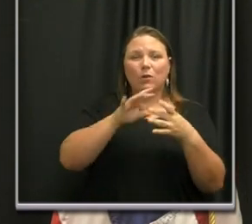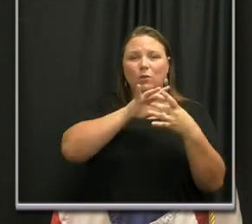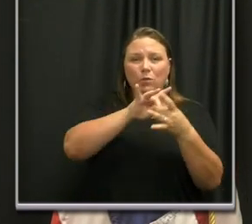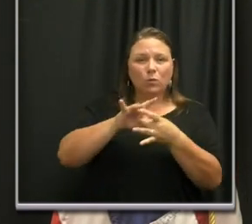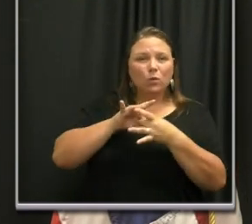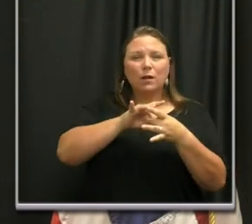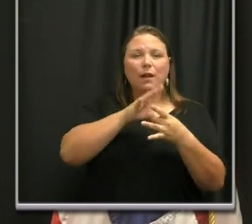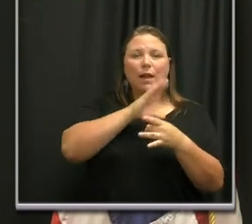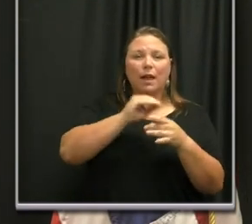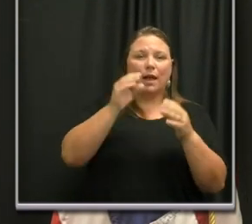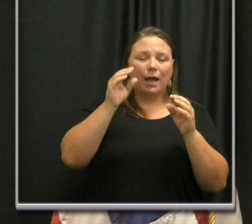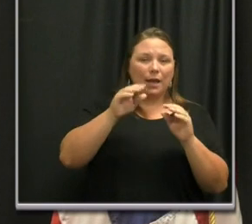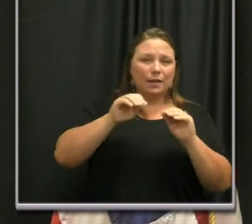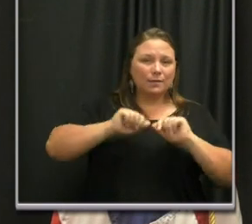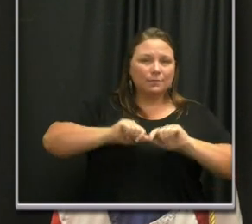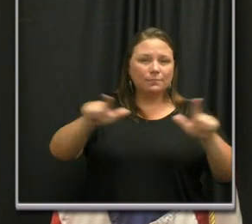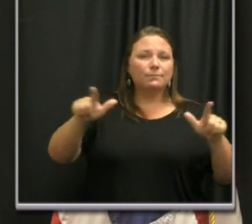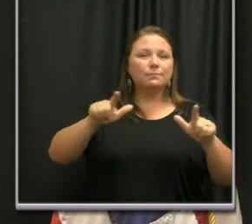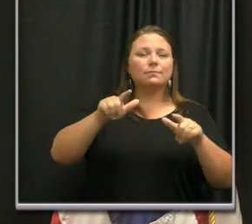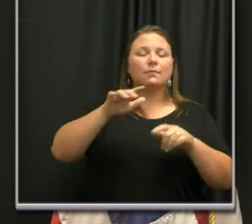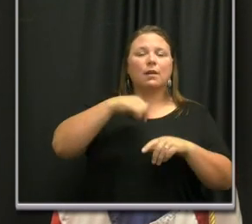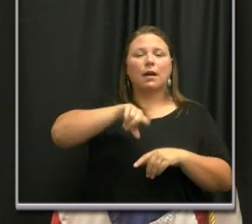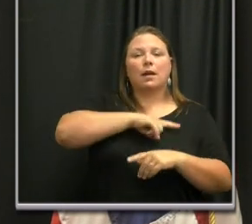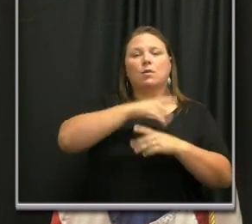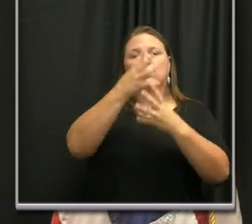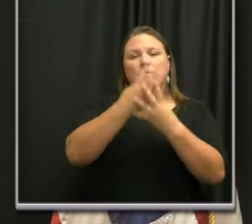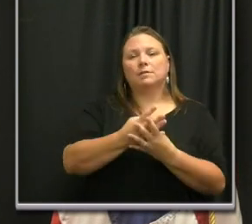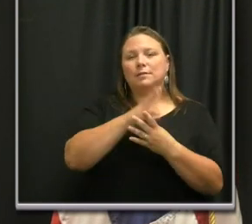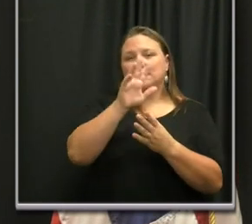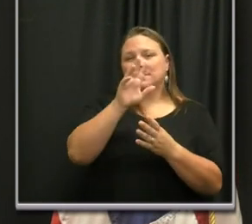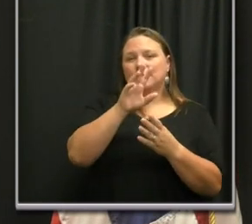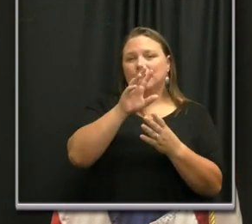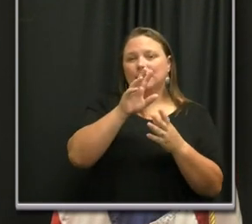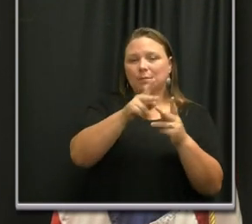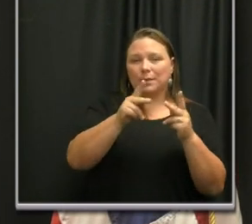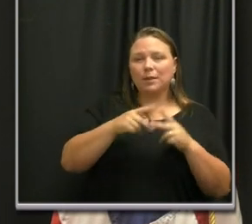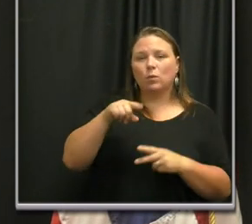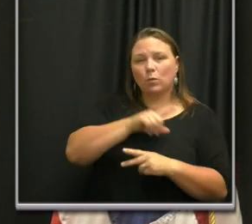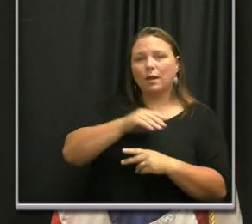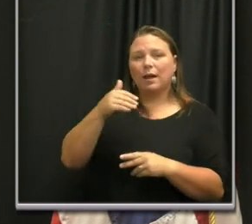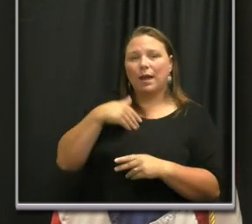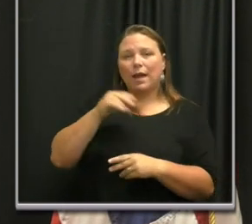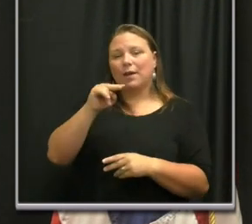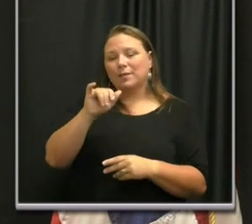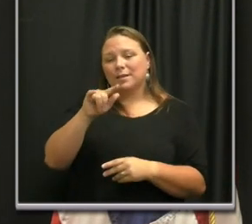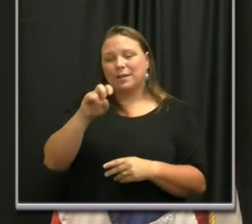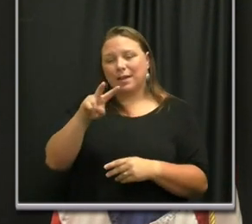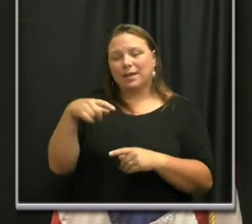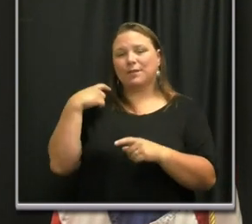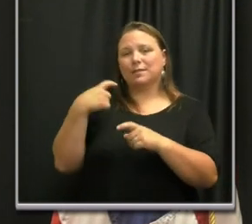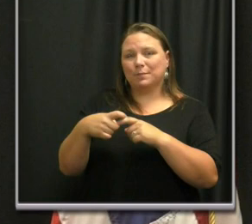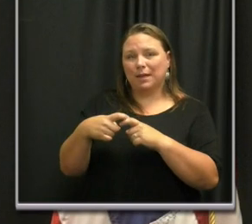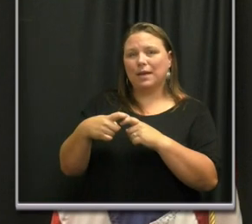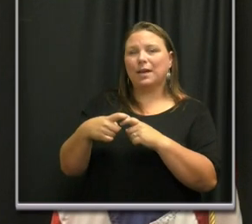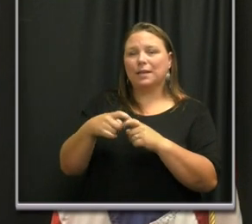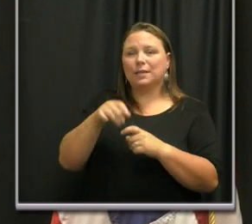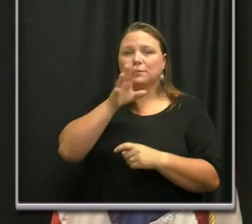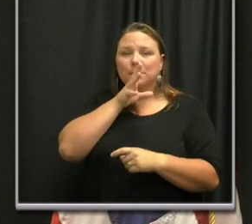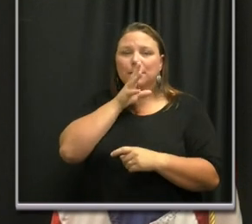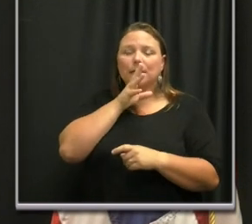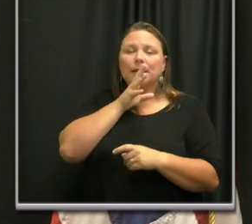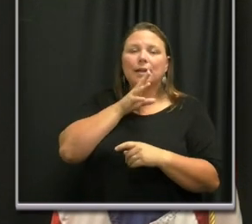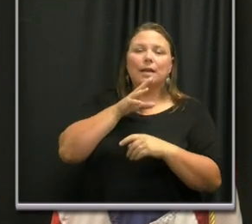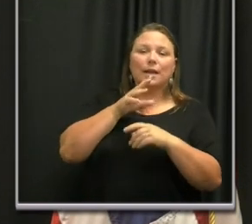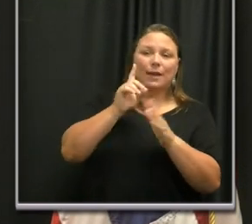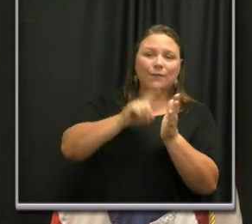advertise additional testing sites. We have native Spanish speaking communicable disease investigators at the health